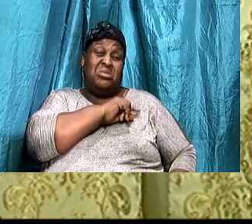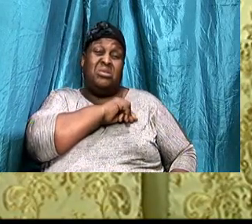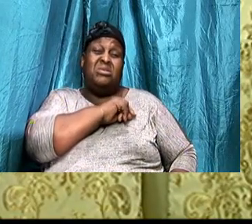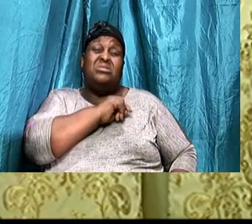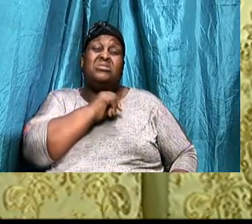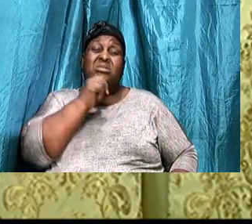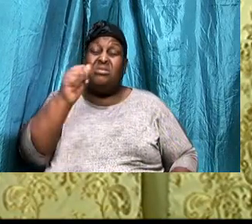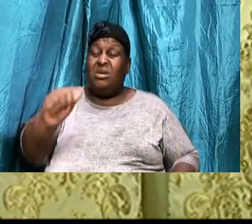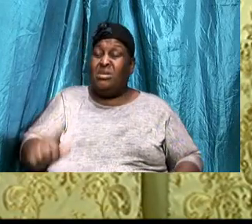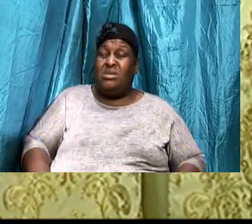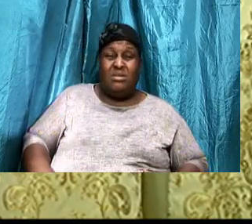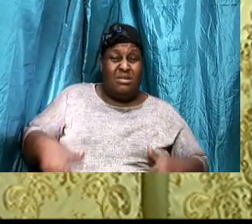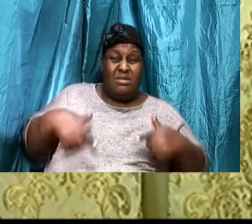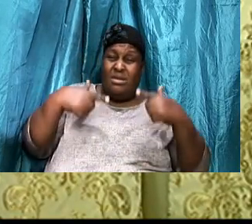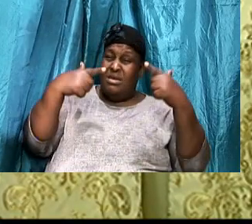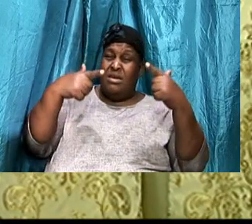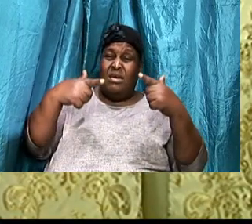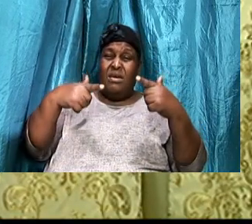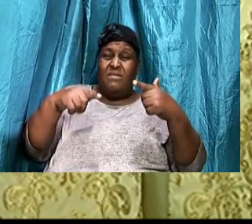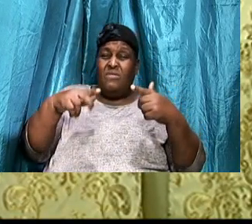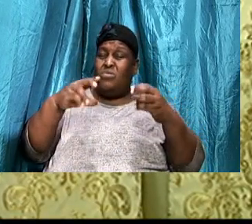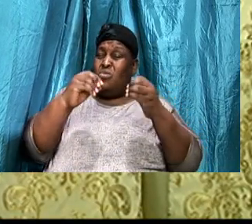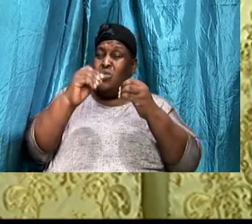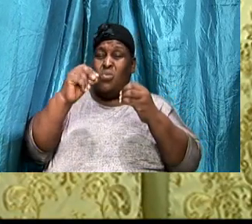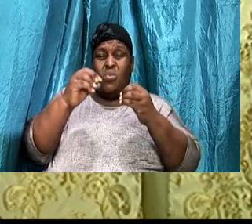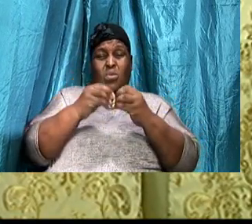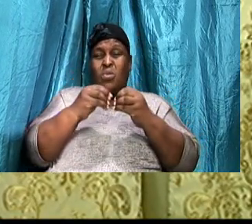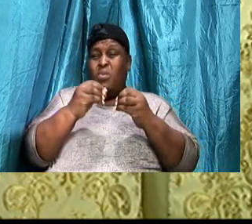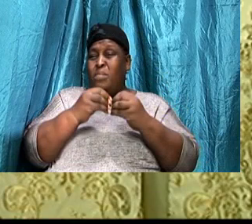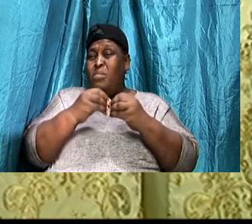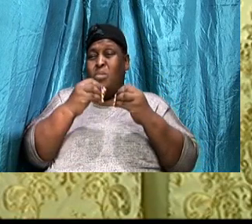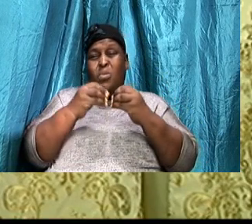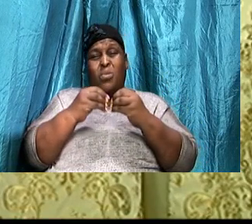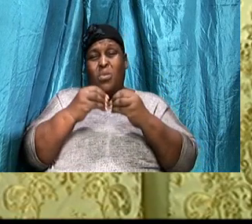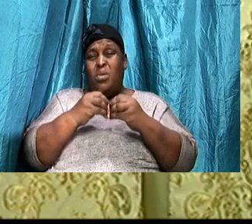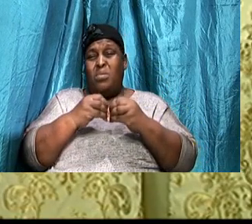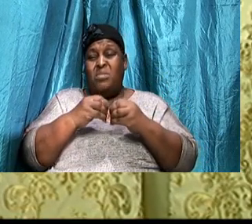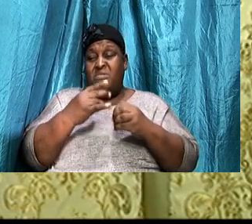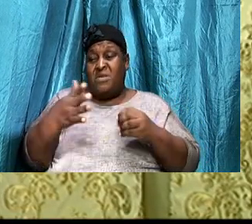not alive, Anymore, Because, Of the things, That you have been practicing,